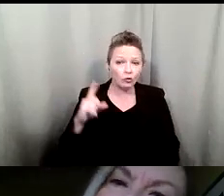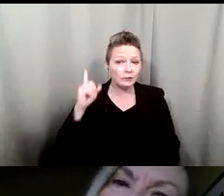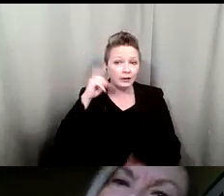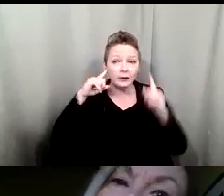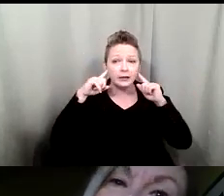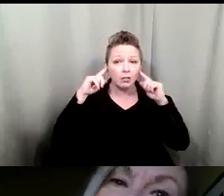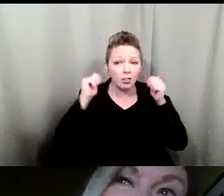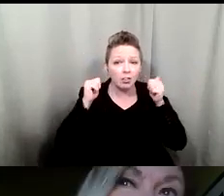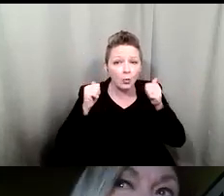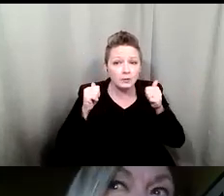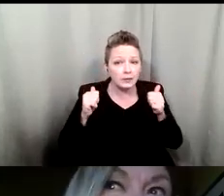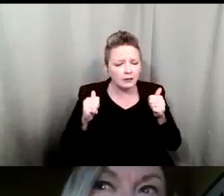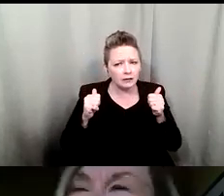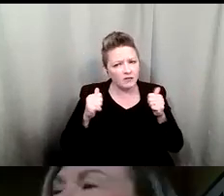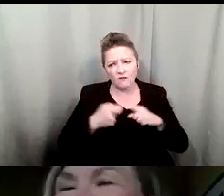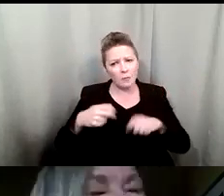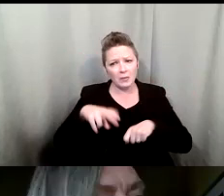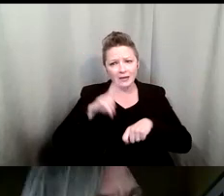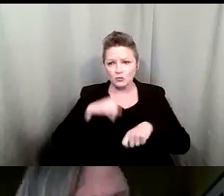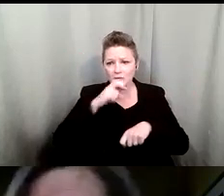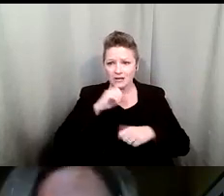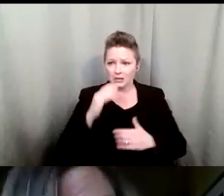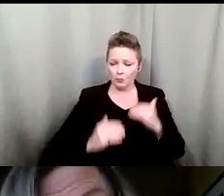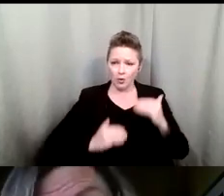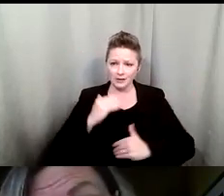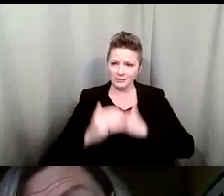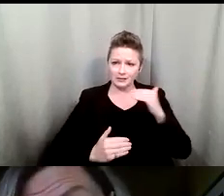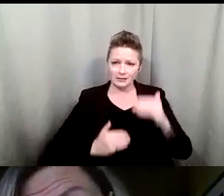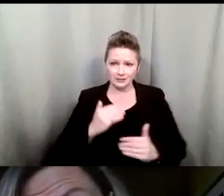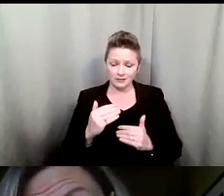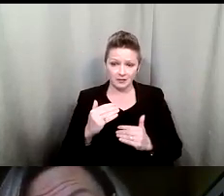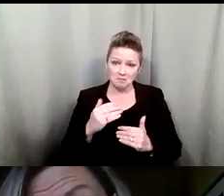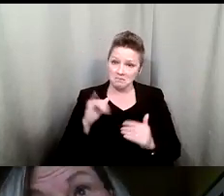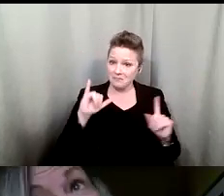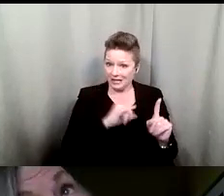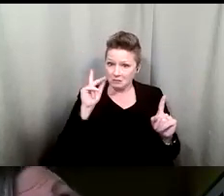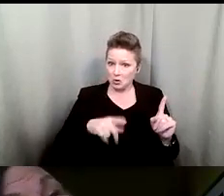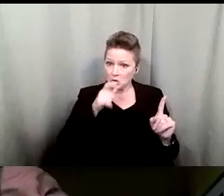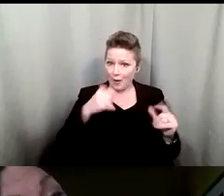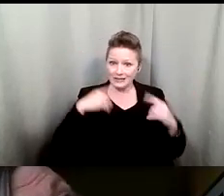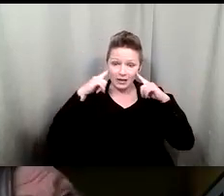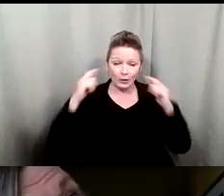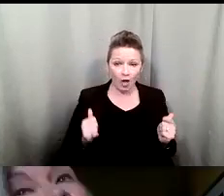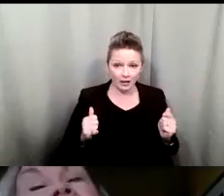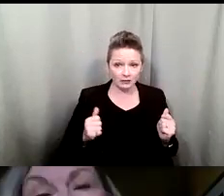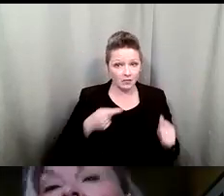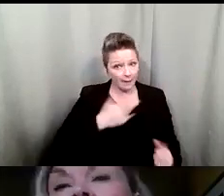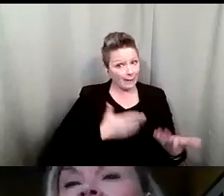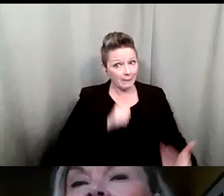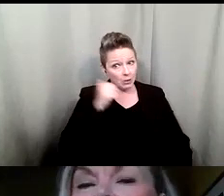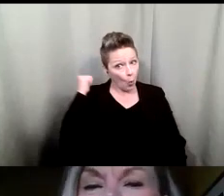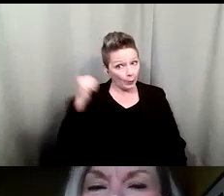as a result of the natural aging process it's hard to find somebody that doesn't have hearing loss they might not admit it